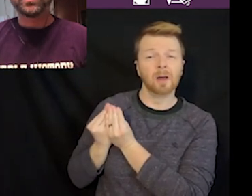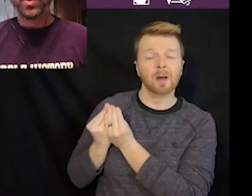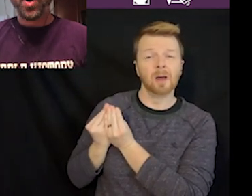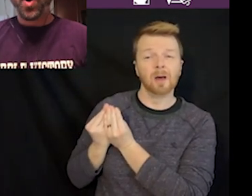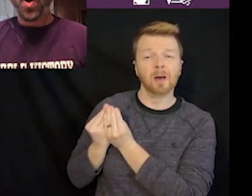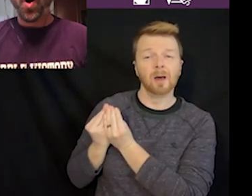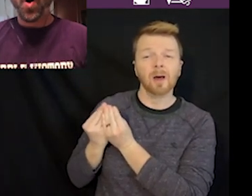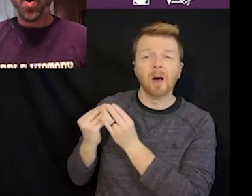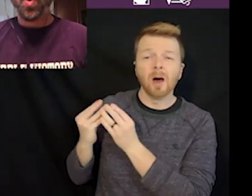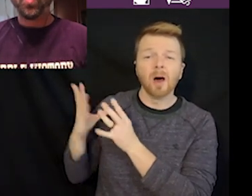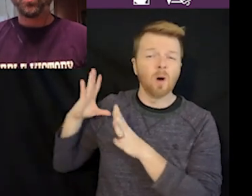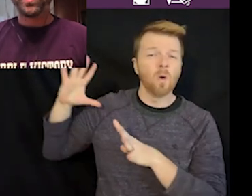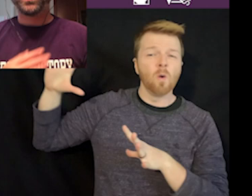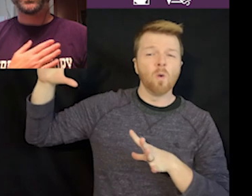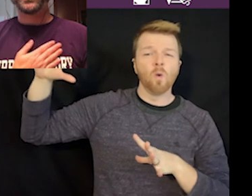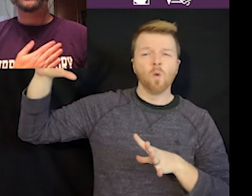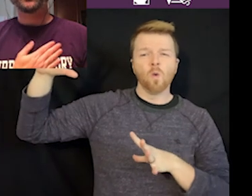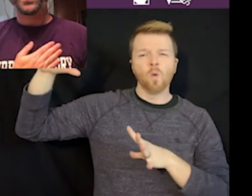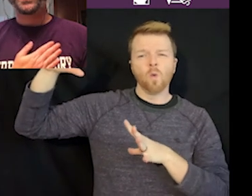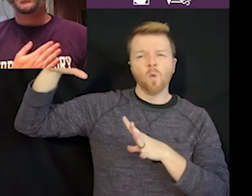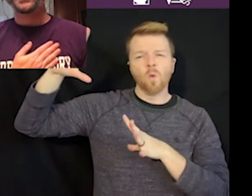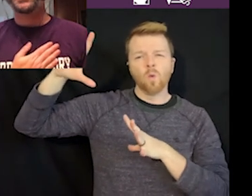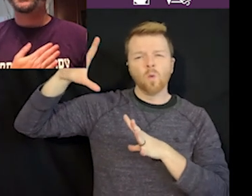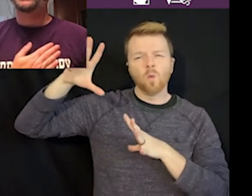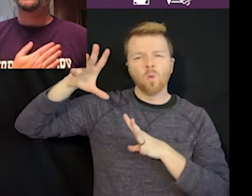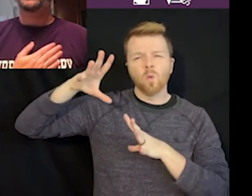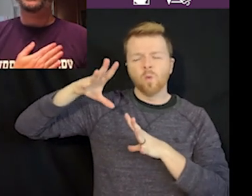always